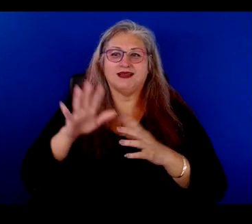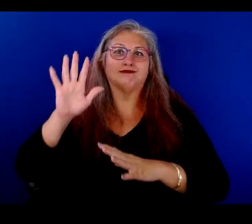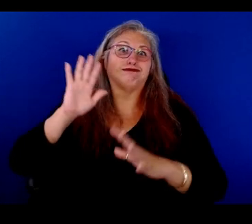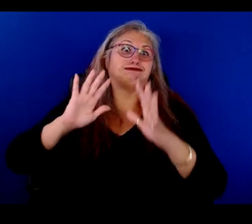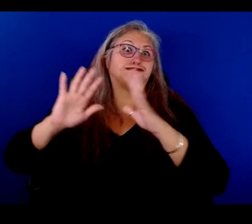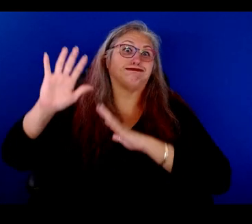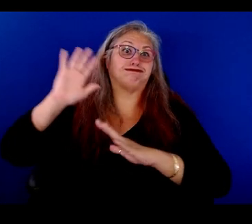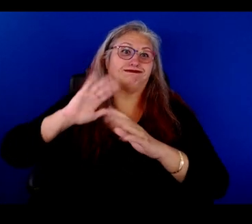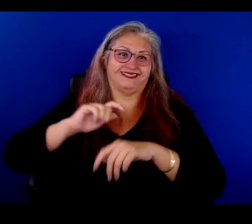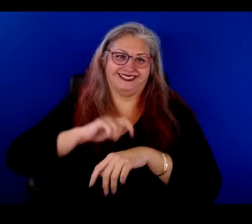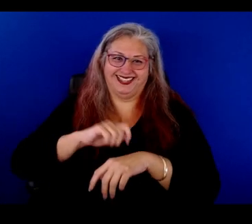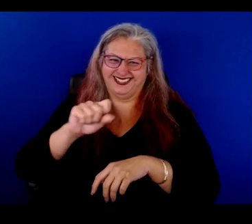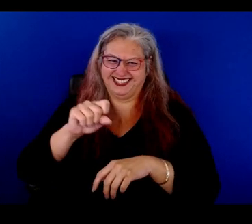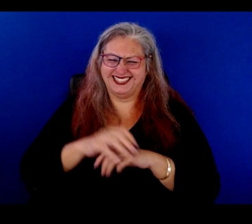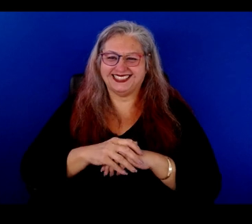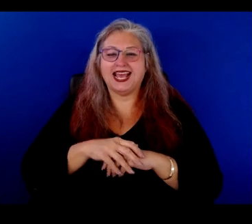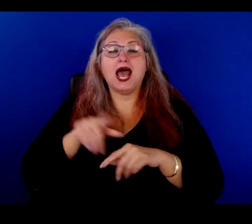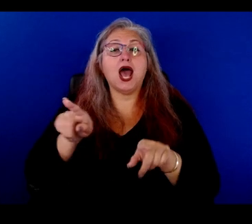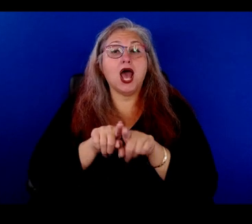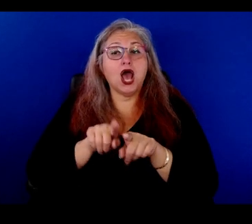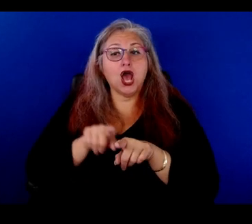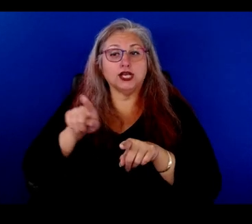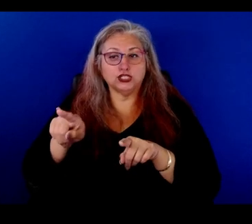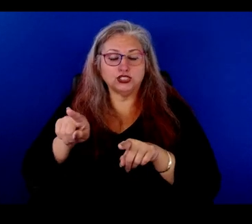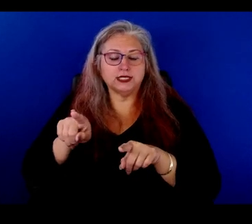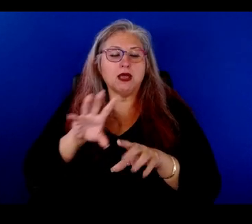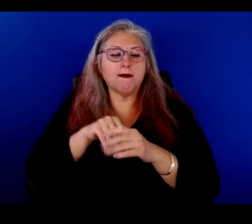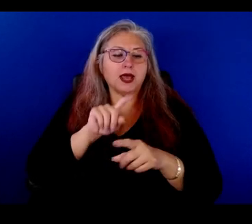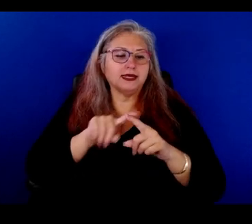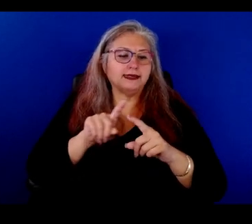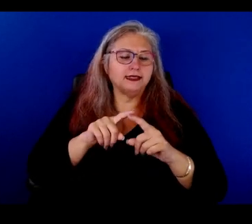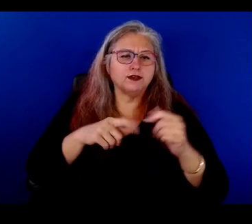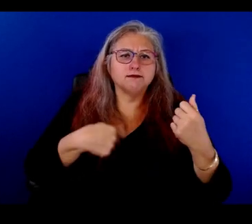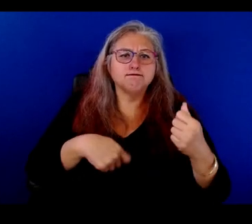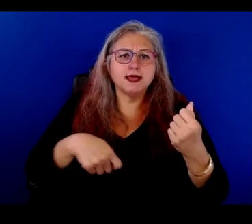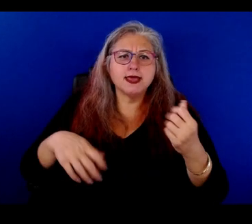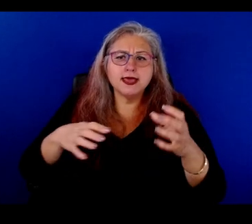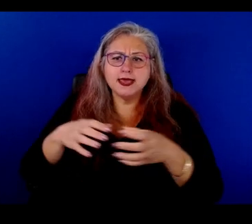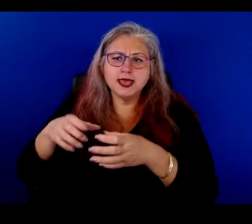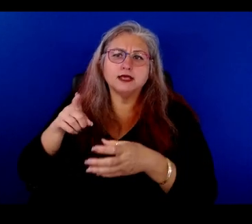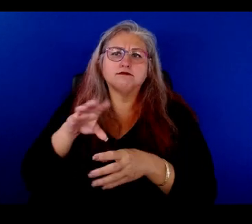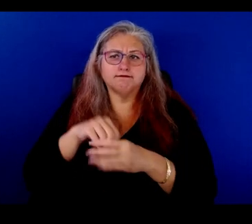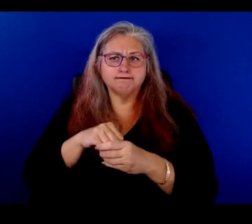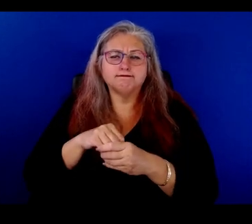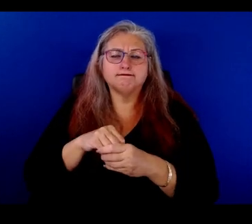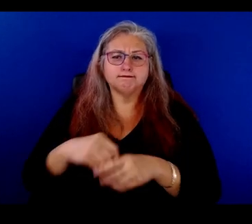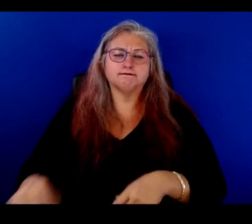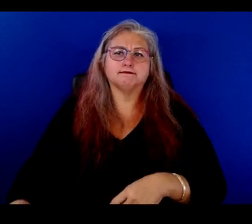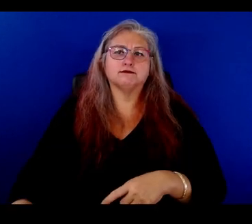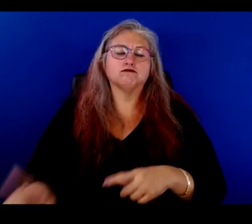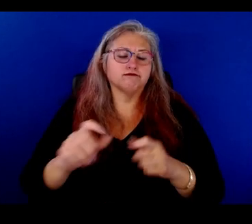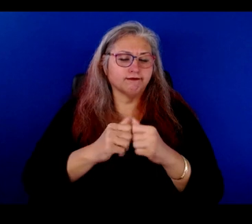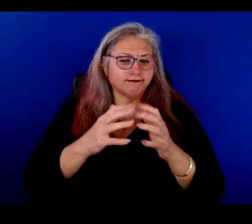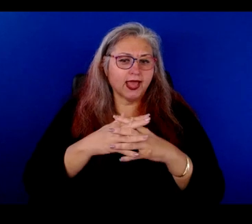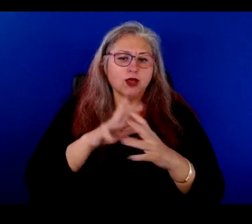times, in those times. And she also, among the bands, the many bands that Clemencia founded and